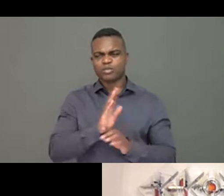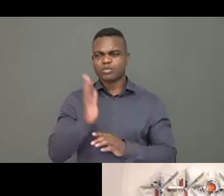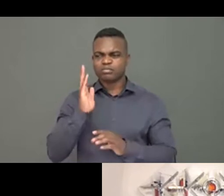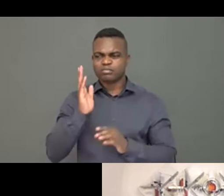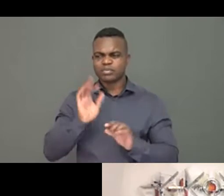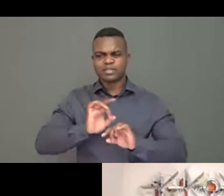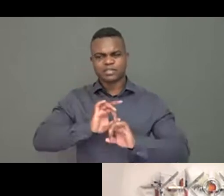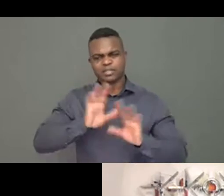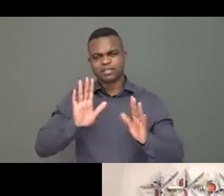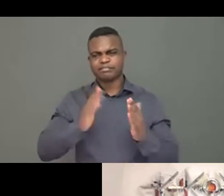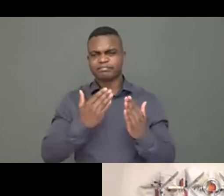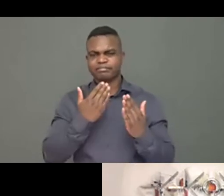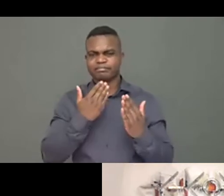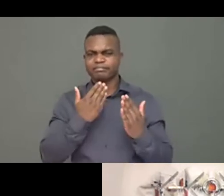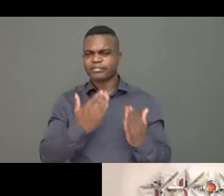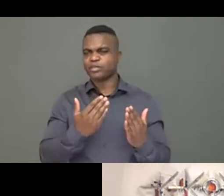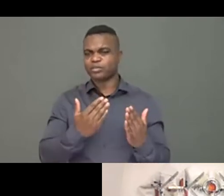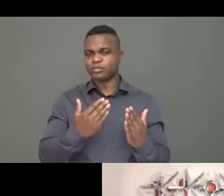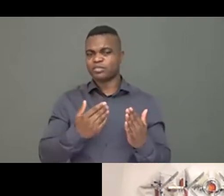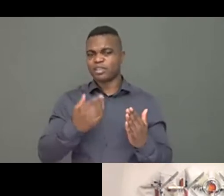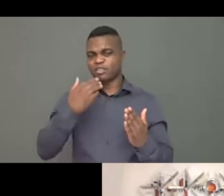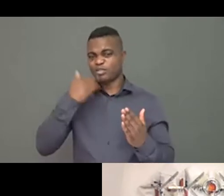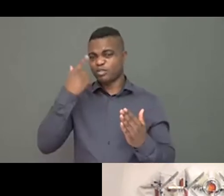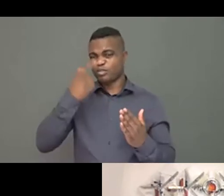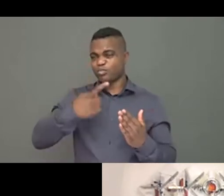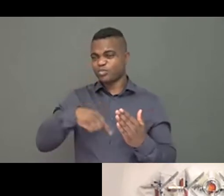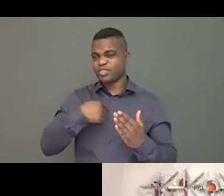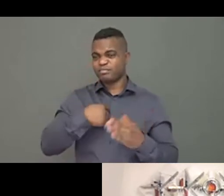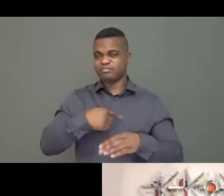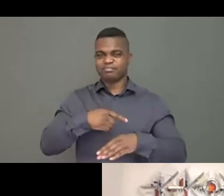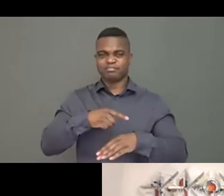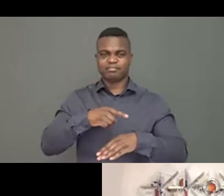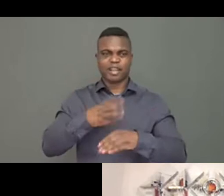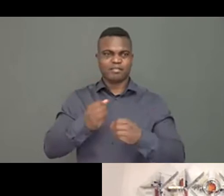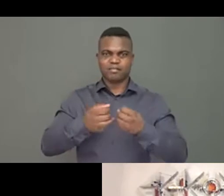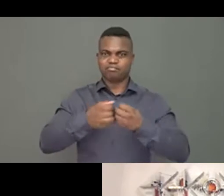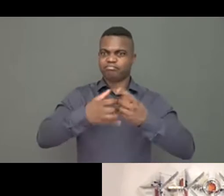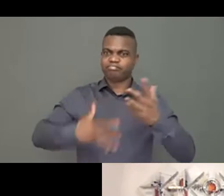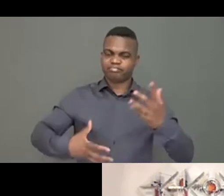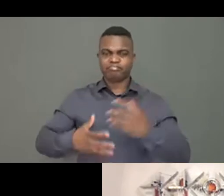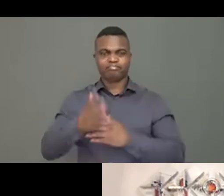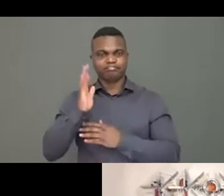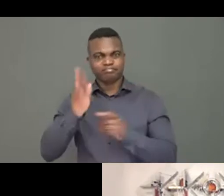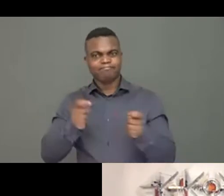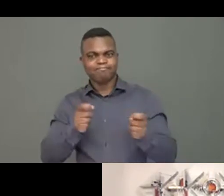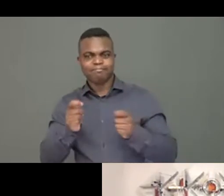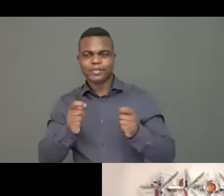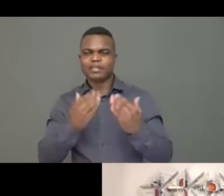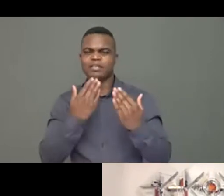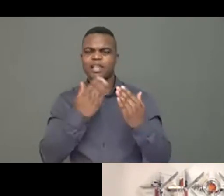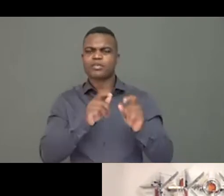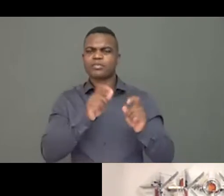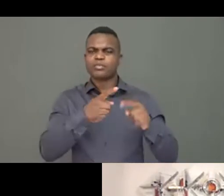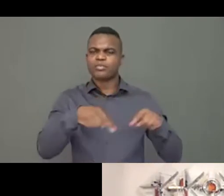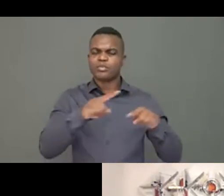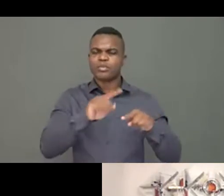we'll put that into the frequently asked questions document that will be shared with everyone afterwards. So thanks very much. And I think we're handing